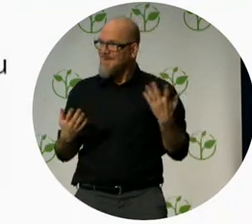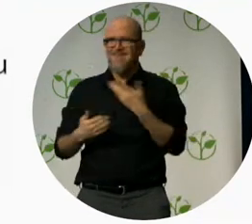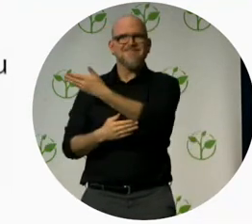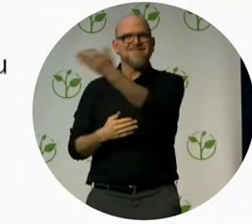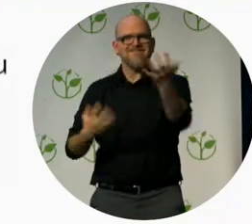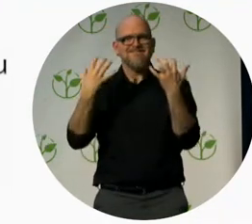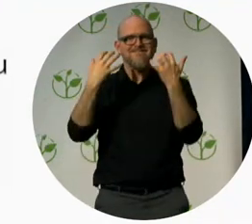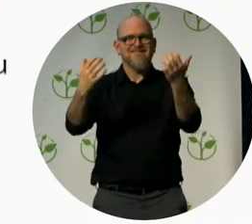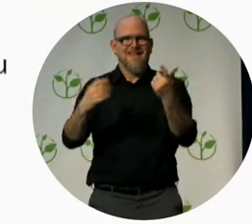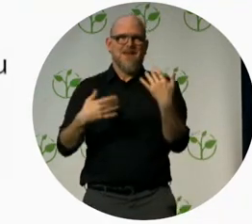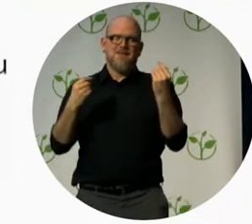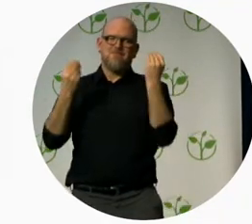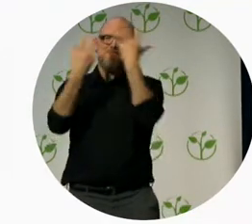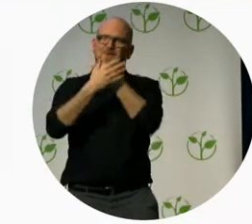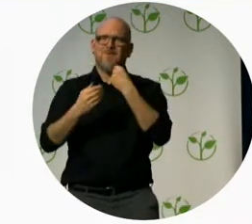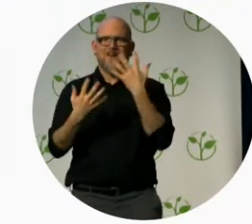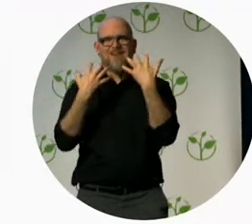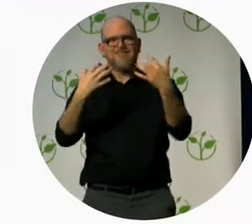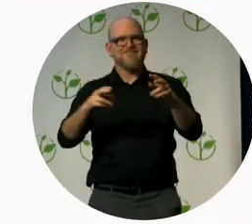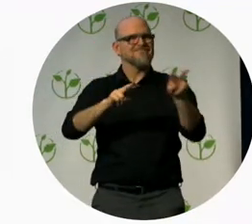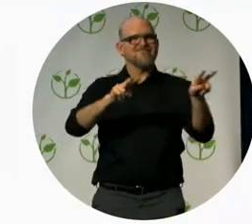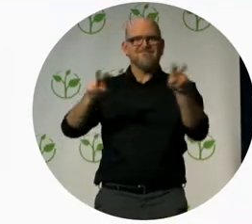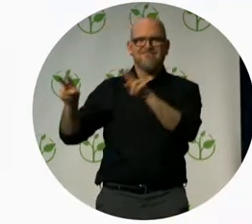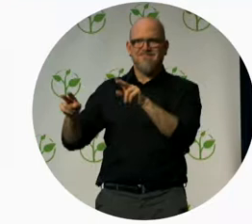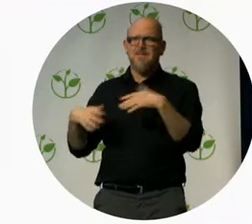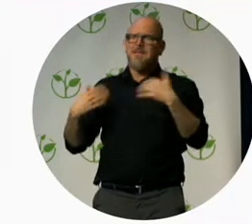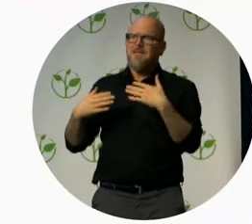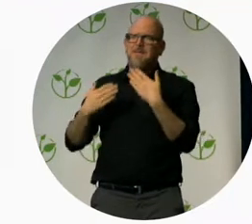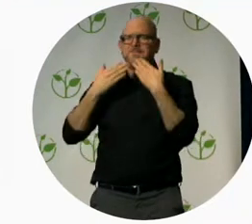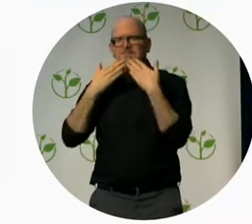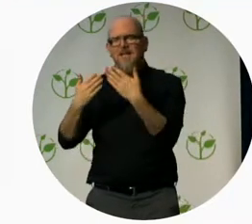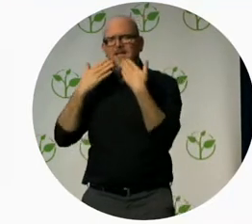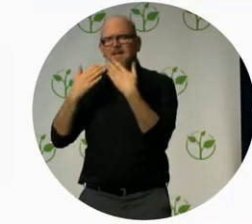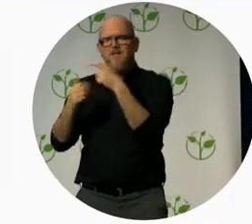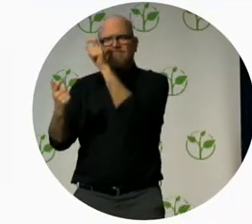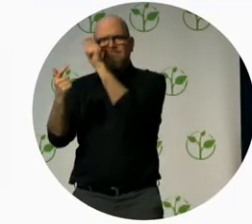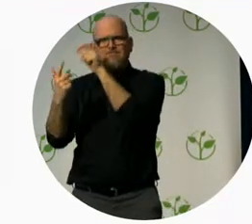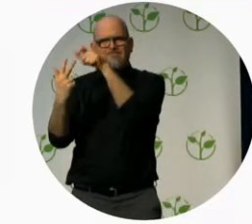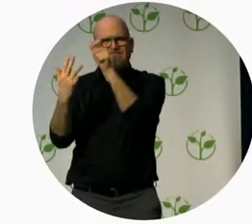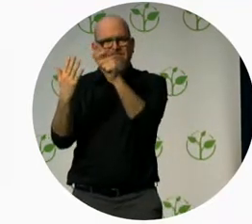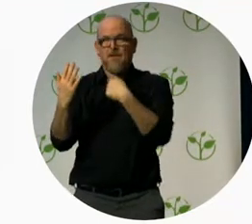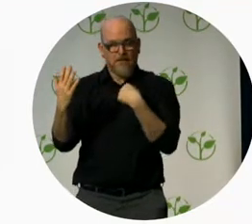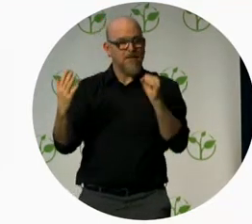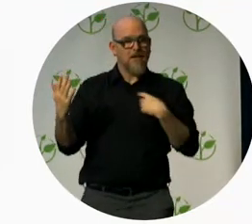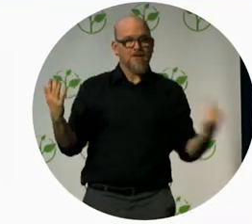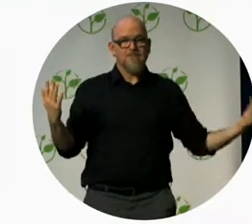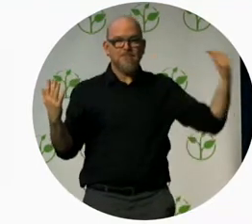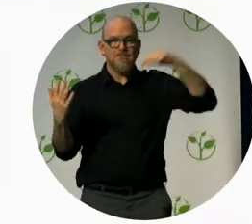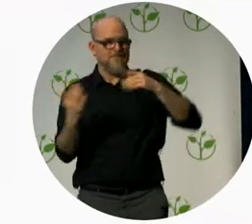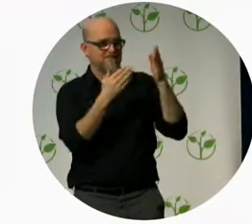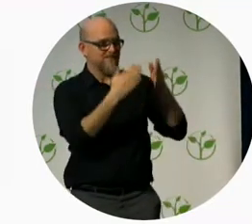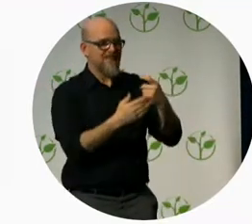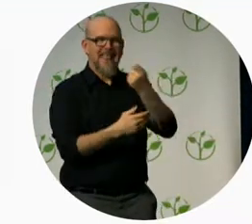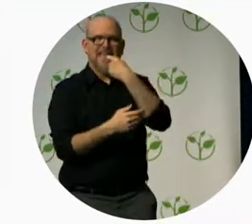and a big thank you to Martin Essel and Dr Michael Fembeck and everyone at the Essel Foundation and Ashoka for